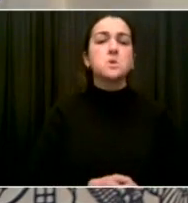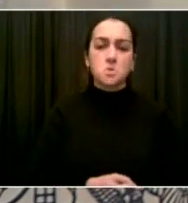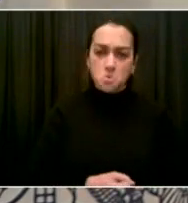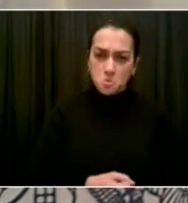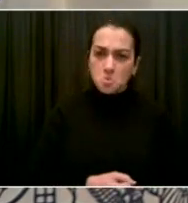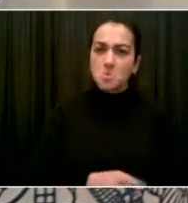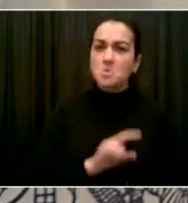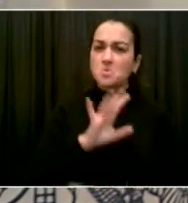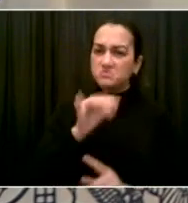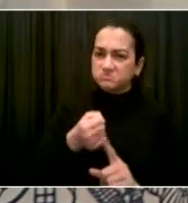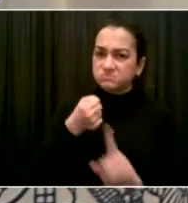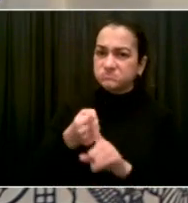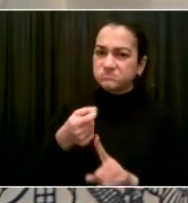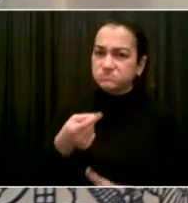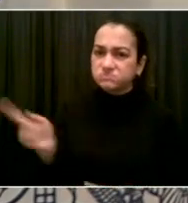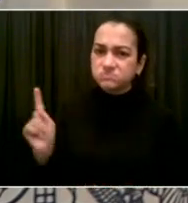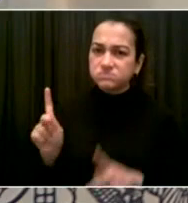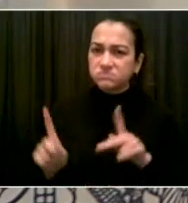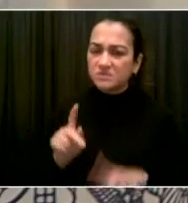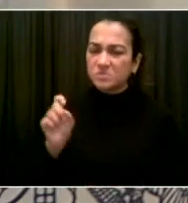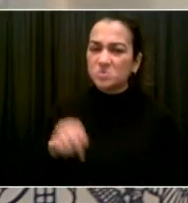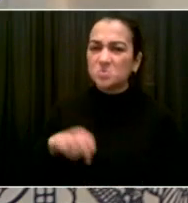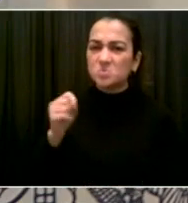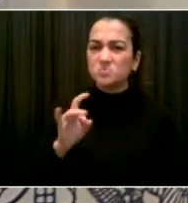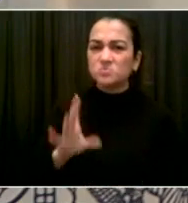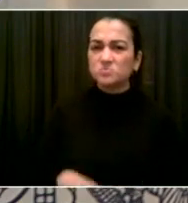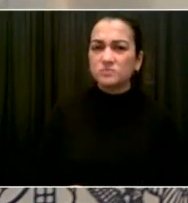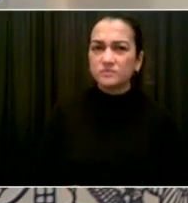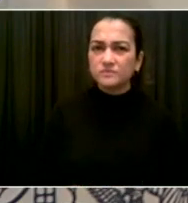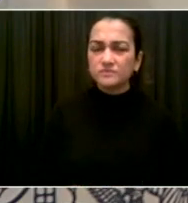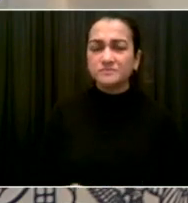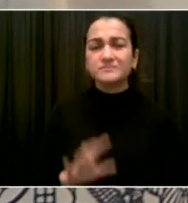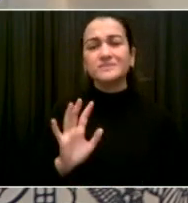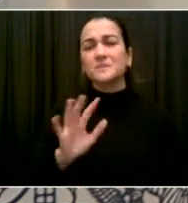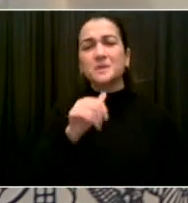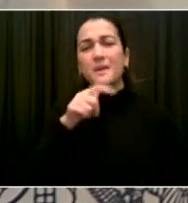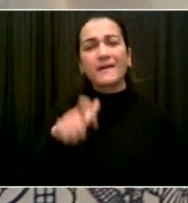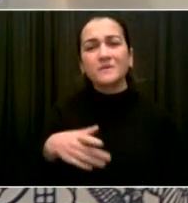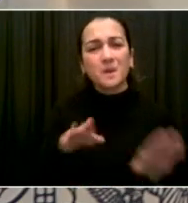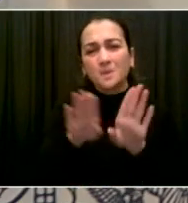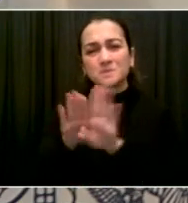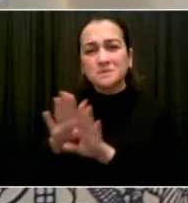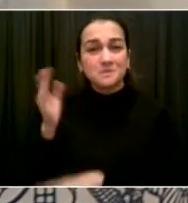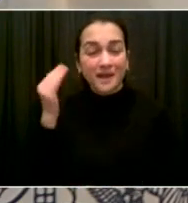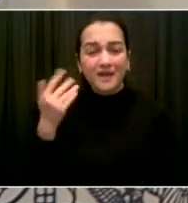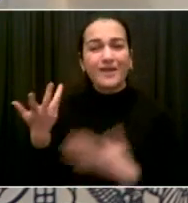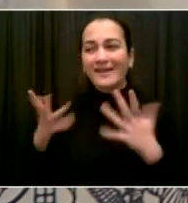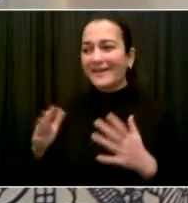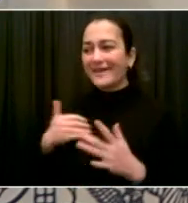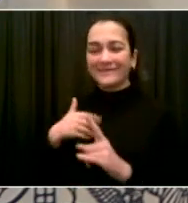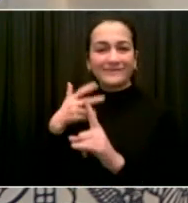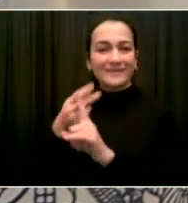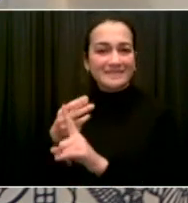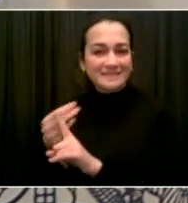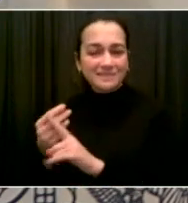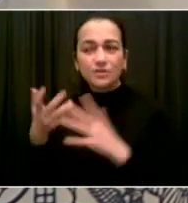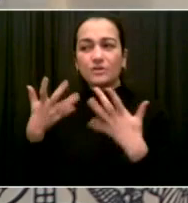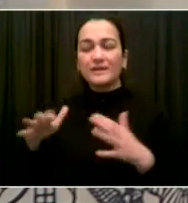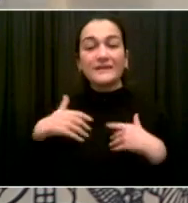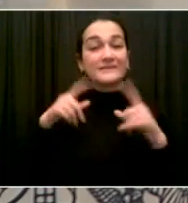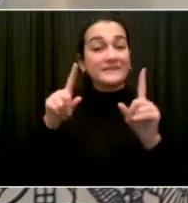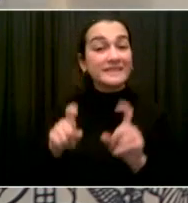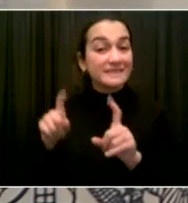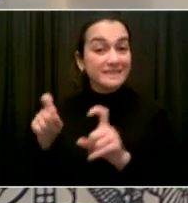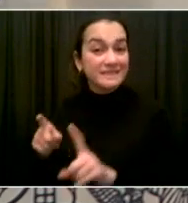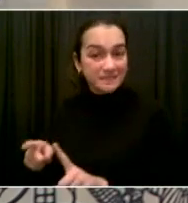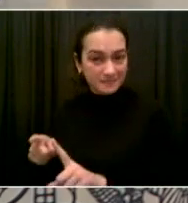more people vaccinated. We keep ensuring that people get tested. We keep reinforcing our hospital system, which is doing very, very well.